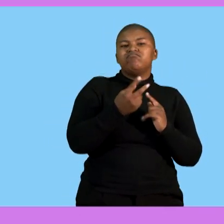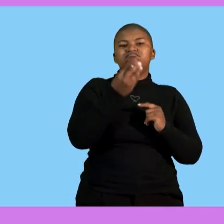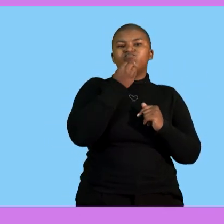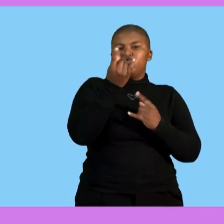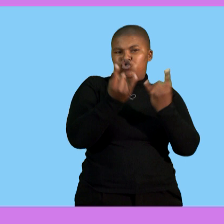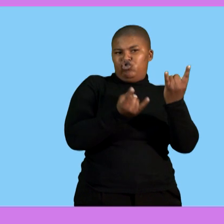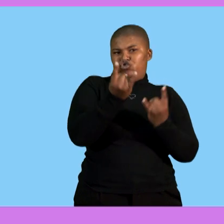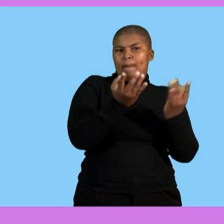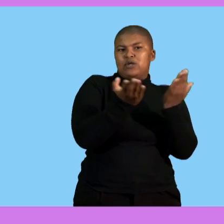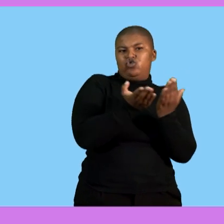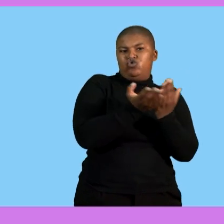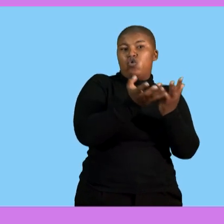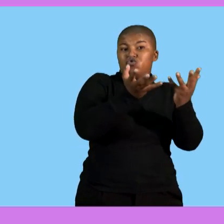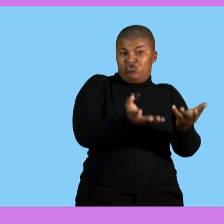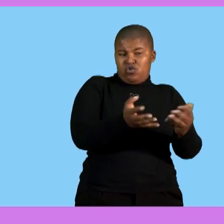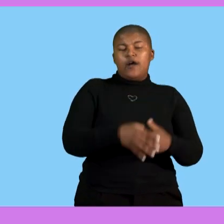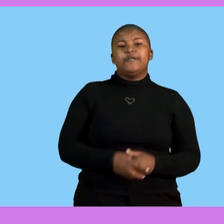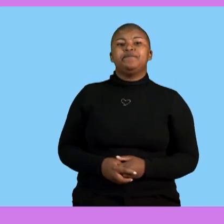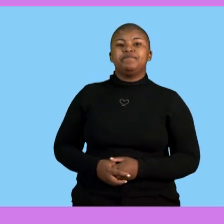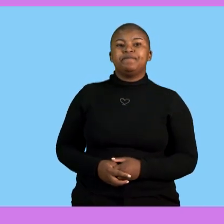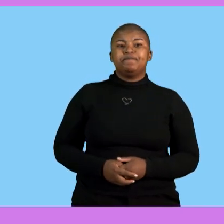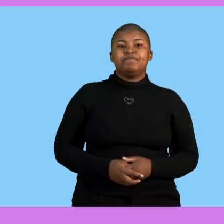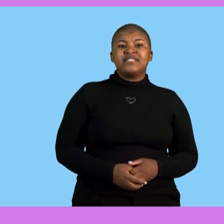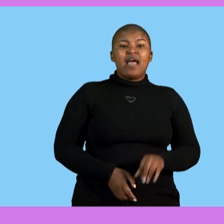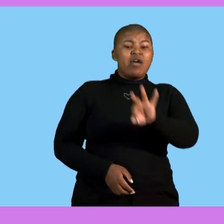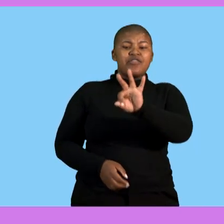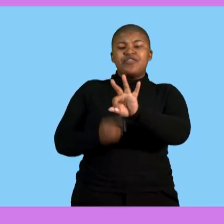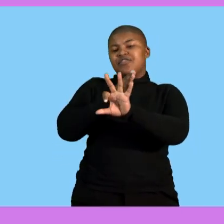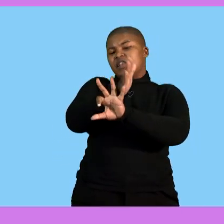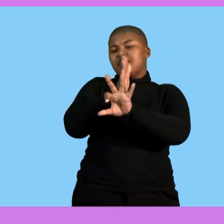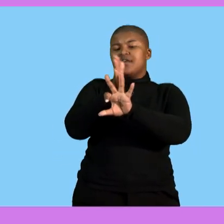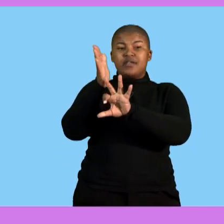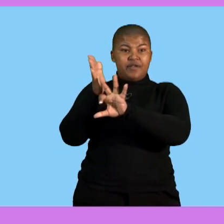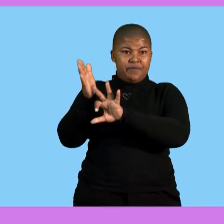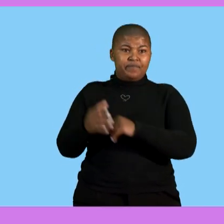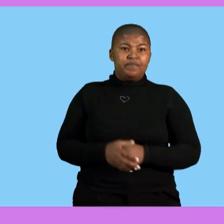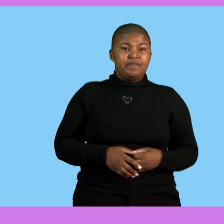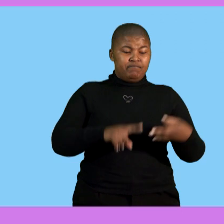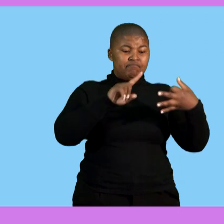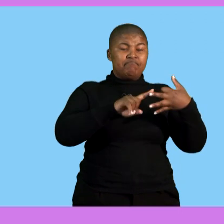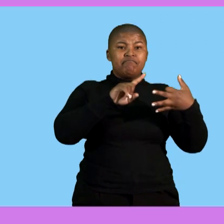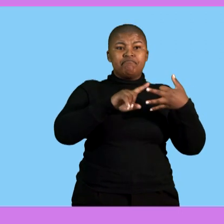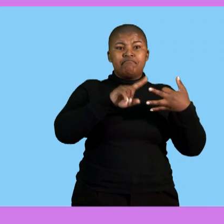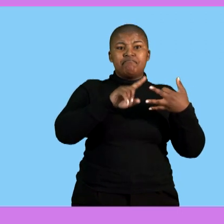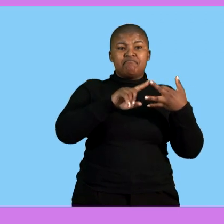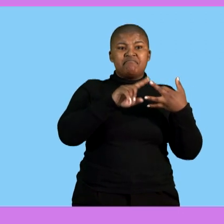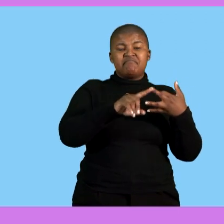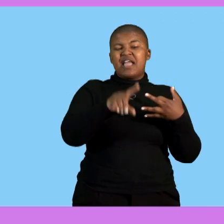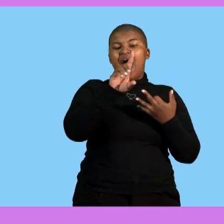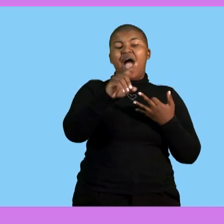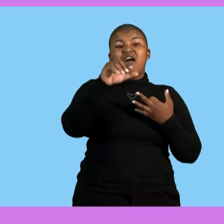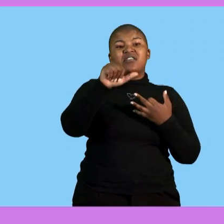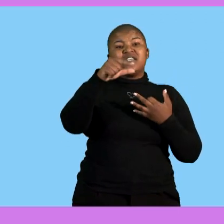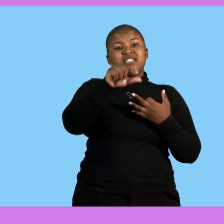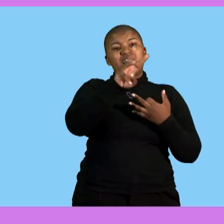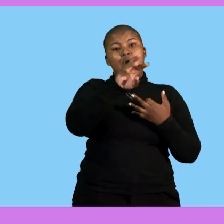at the school stock shop. So now we are given three options. We are given a duck wood which is 20 rand,